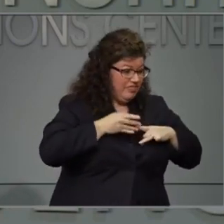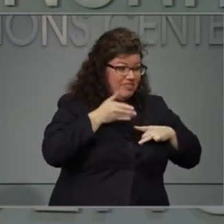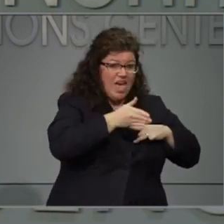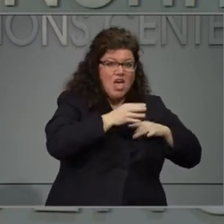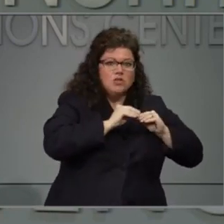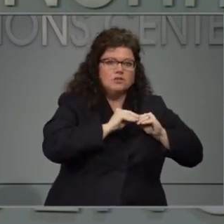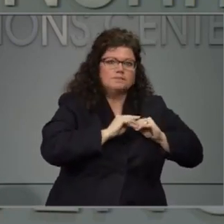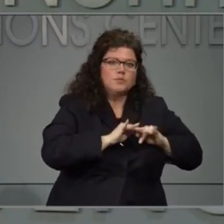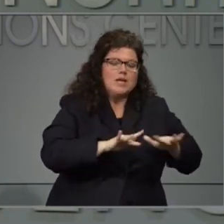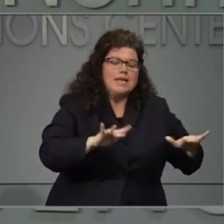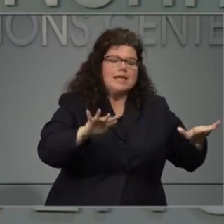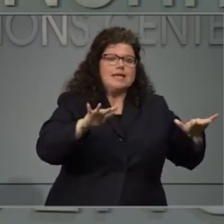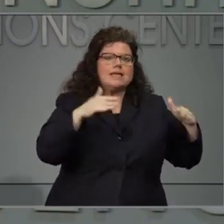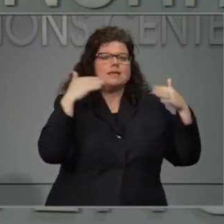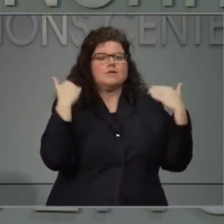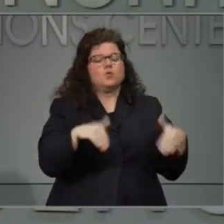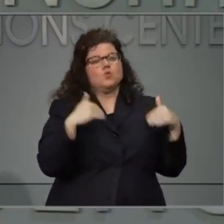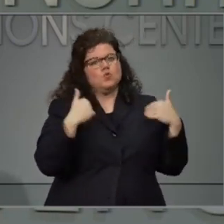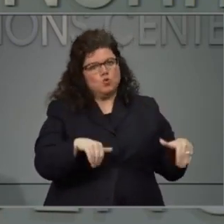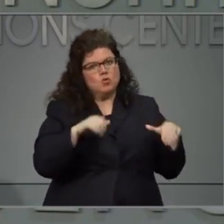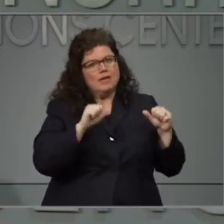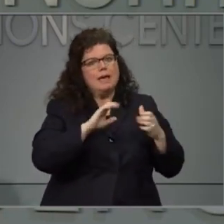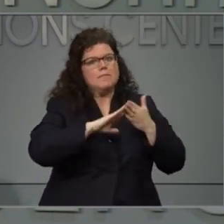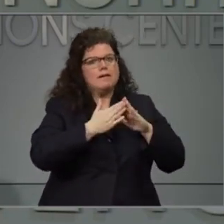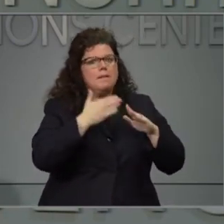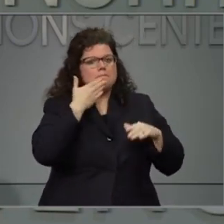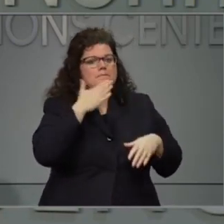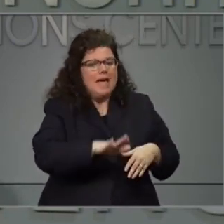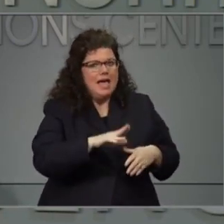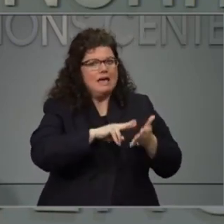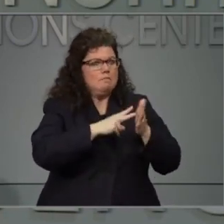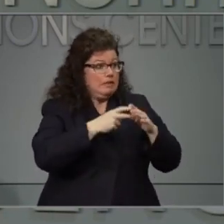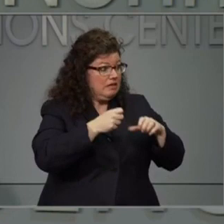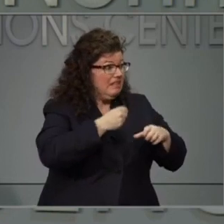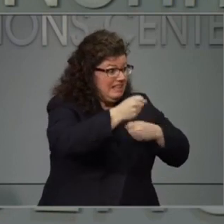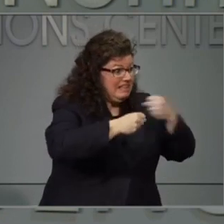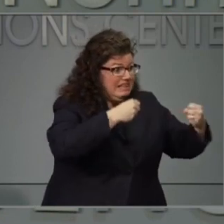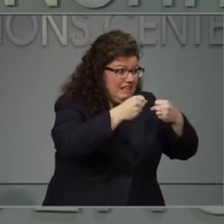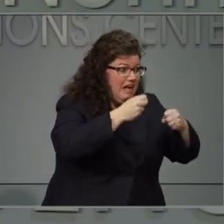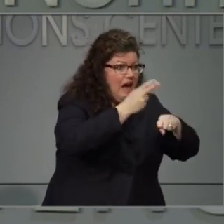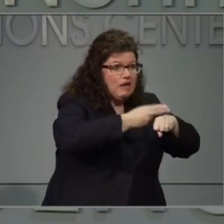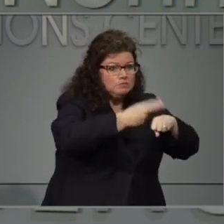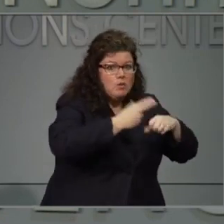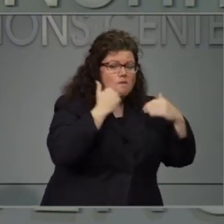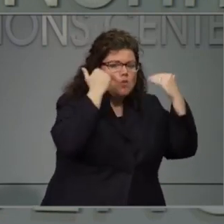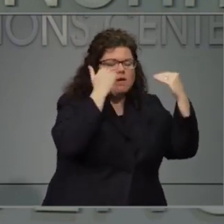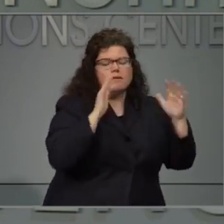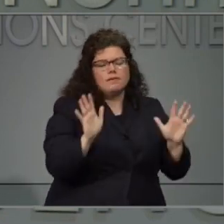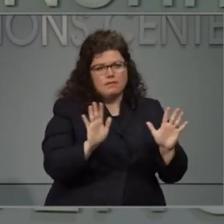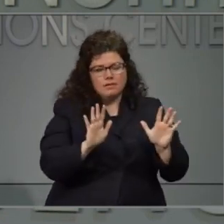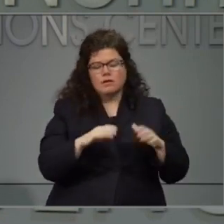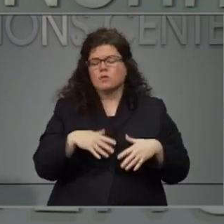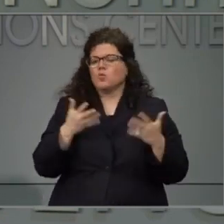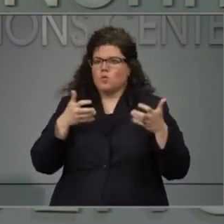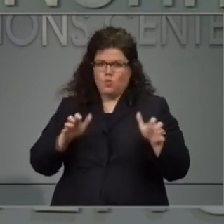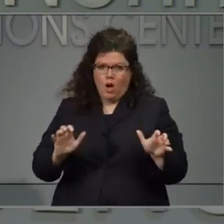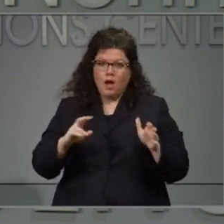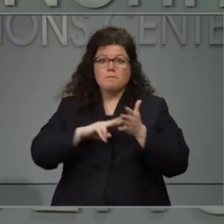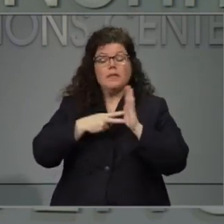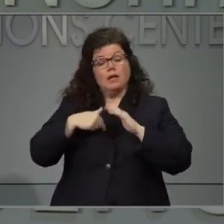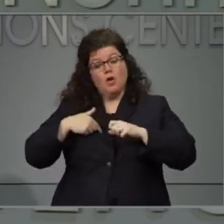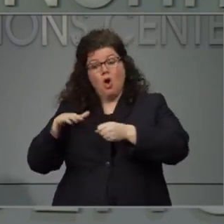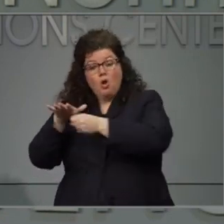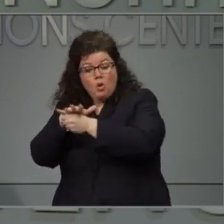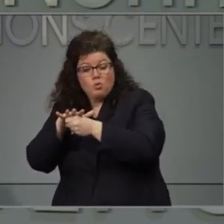but we have a lot more people in our hospitals. So a lot of the local governments have already taken steps